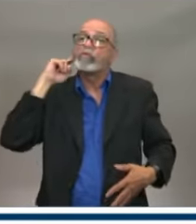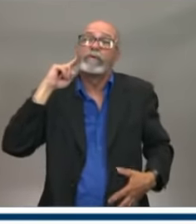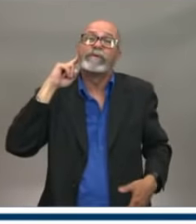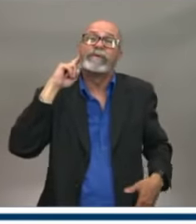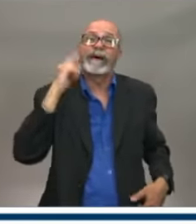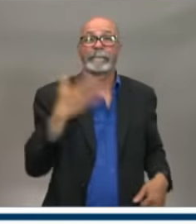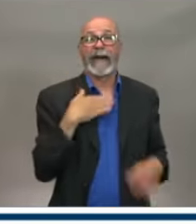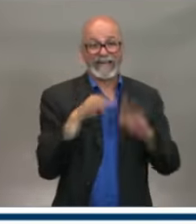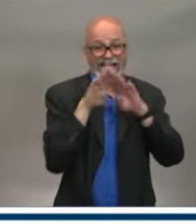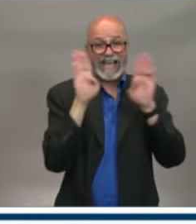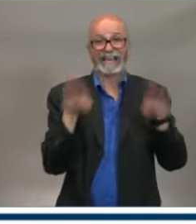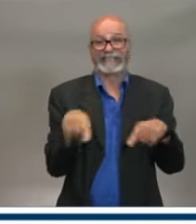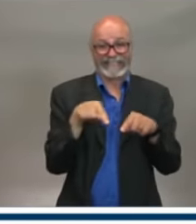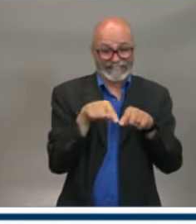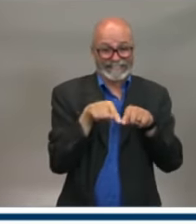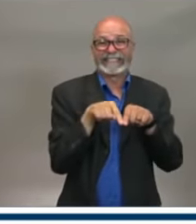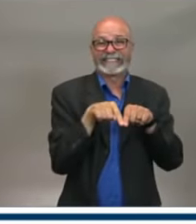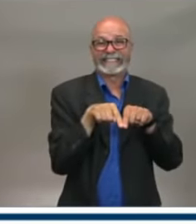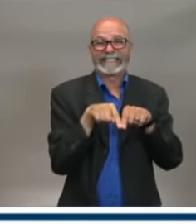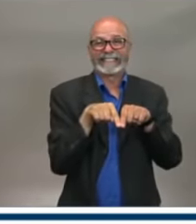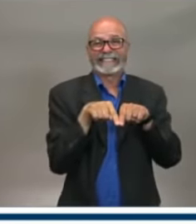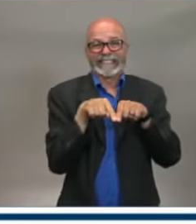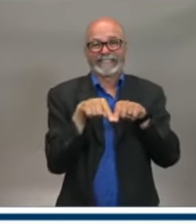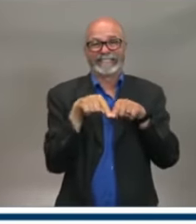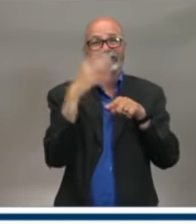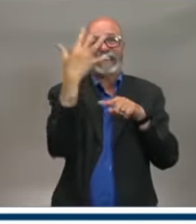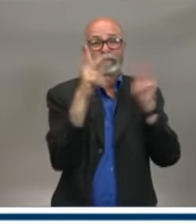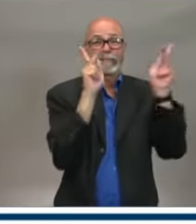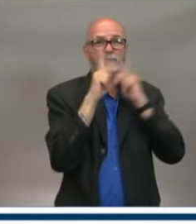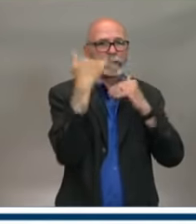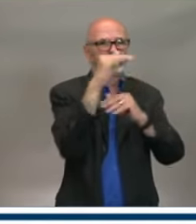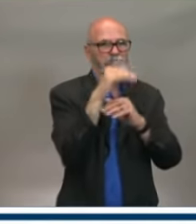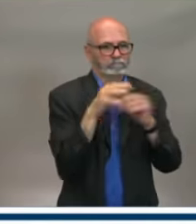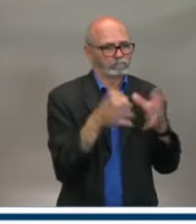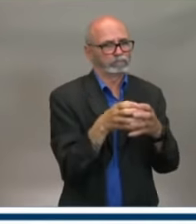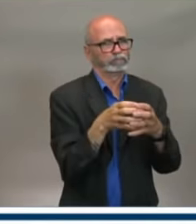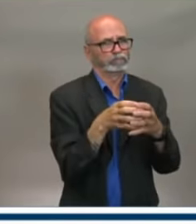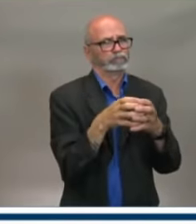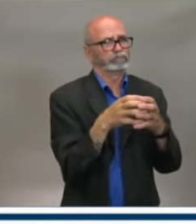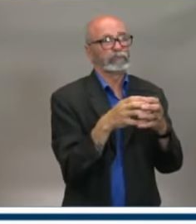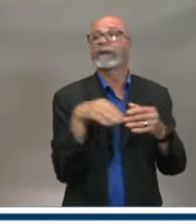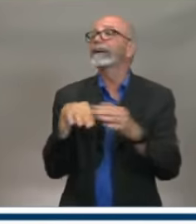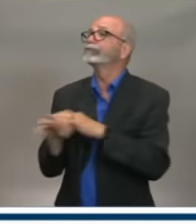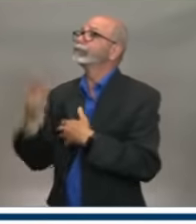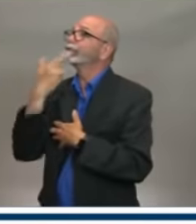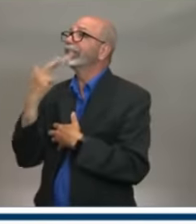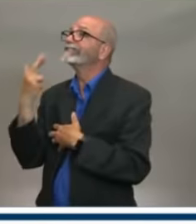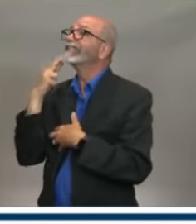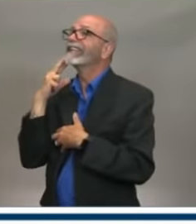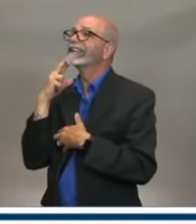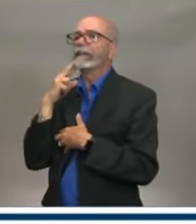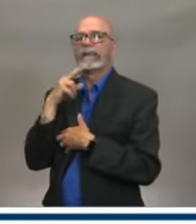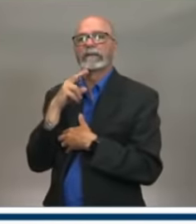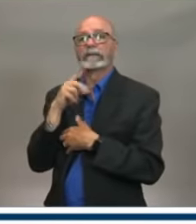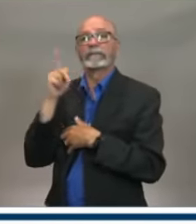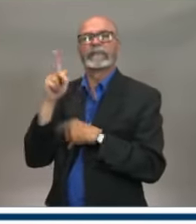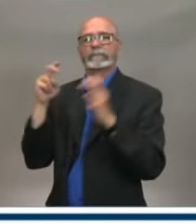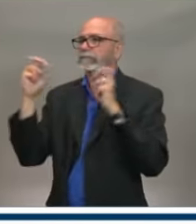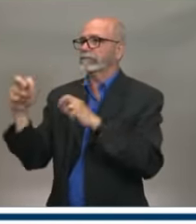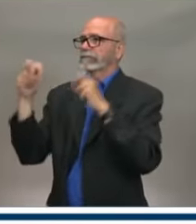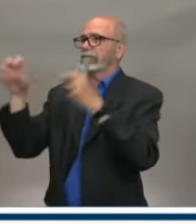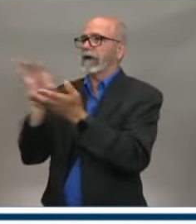in my family bubble at a restaurant and sit down with them so long as we're fewer than five.